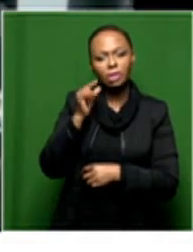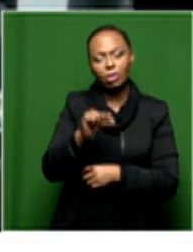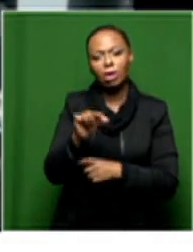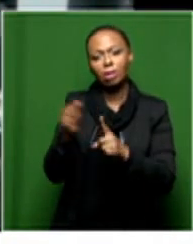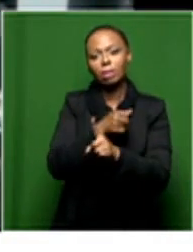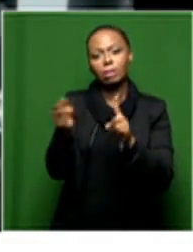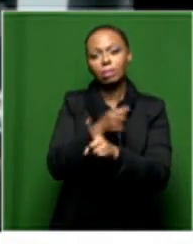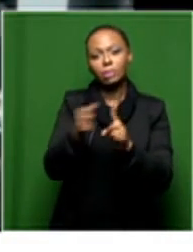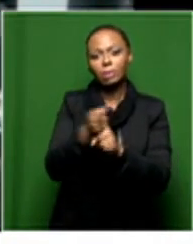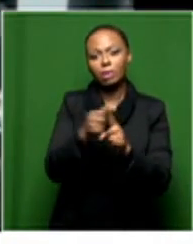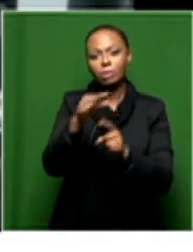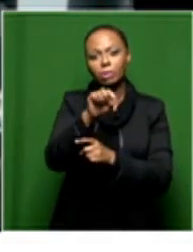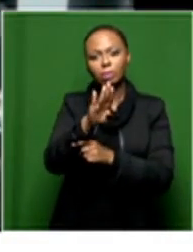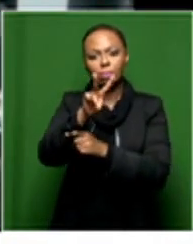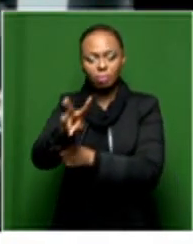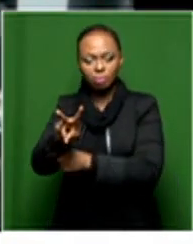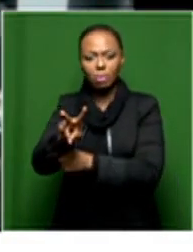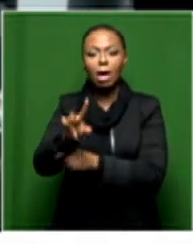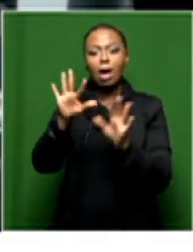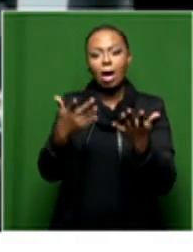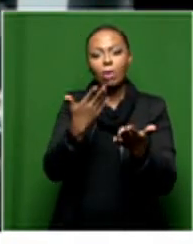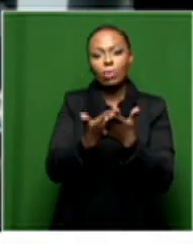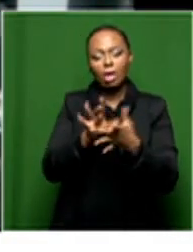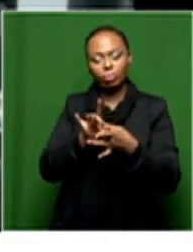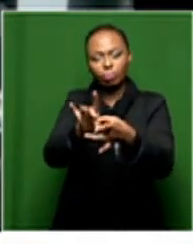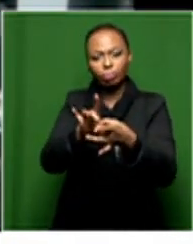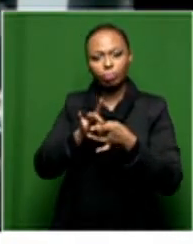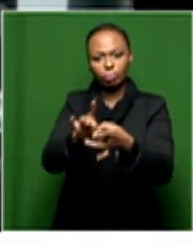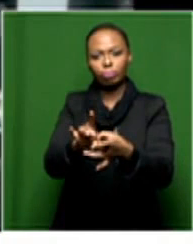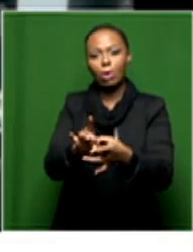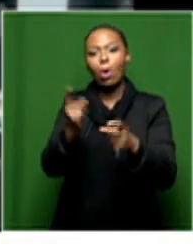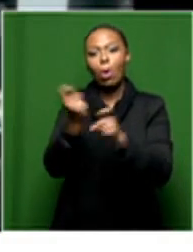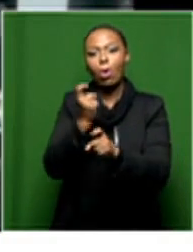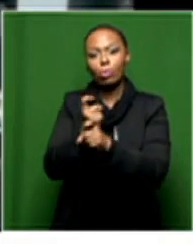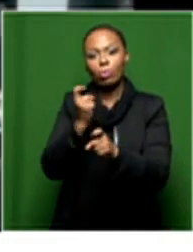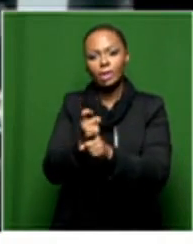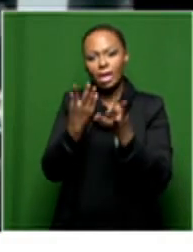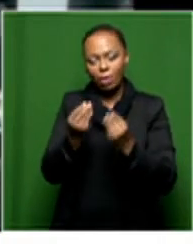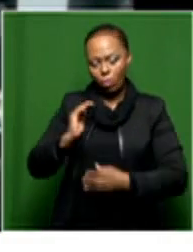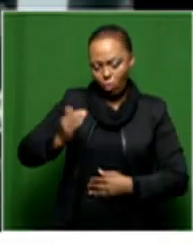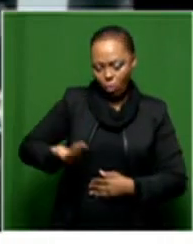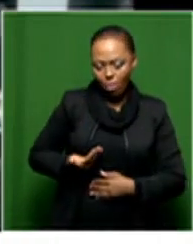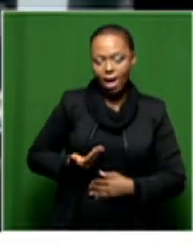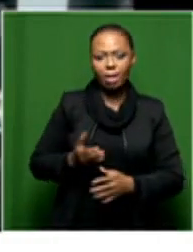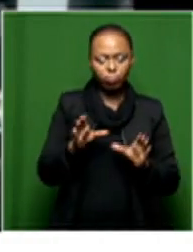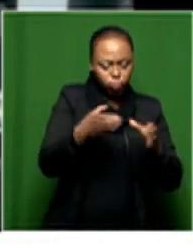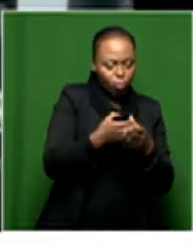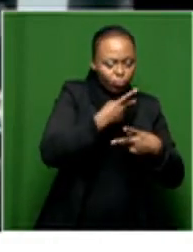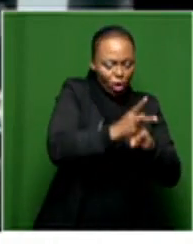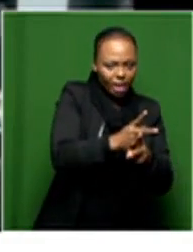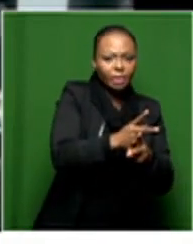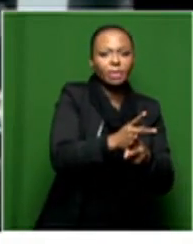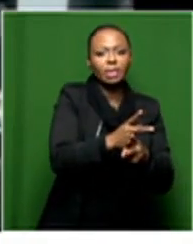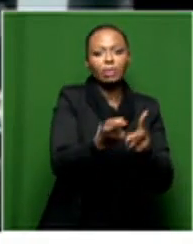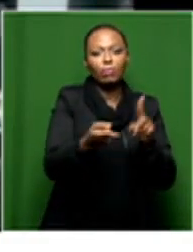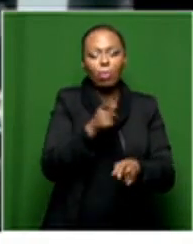how one can reflect. And we have been having an all-women production and, you know, from